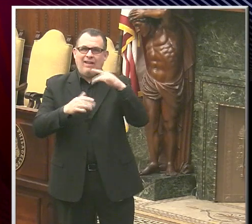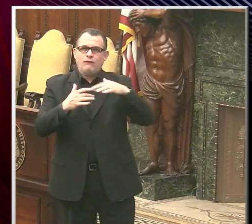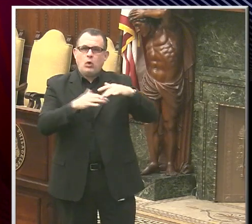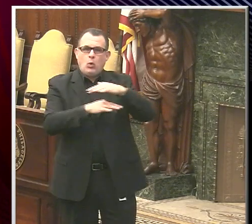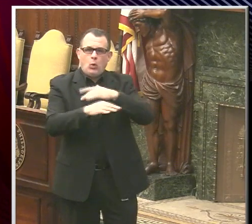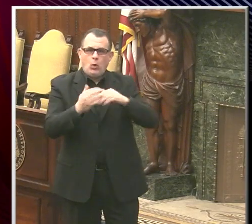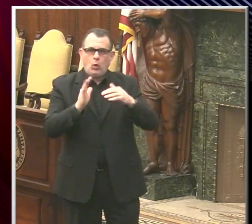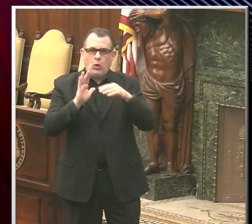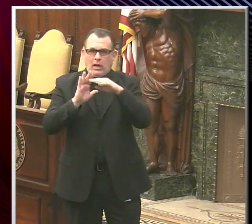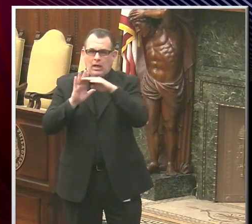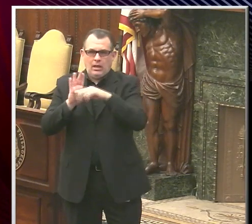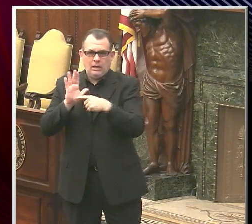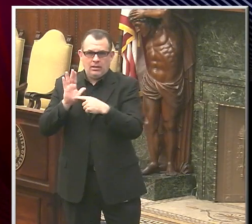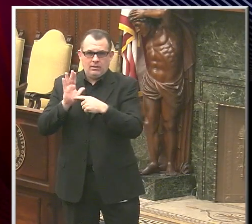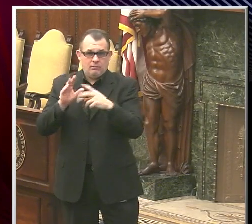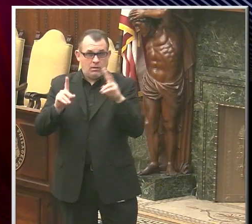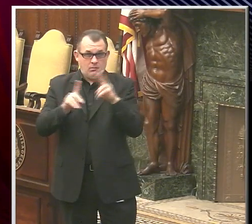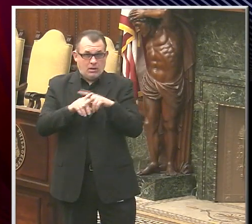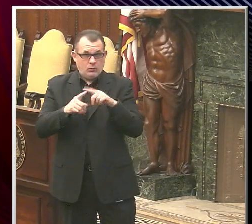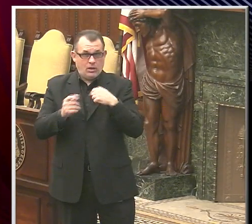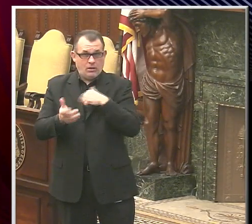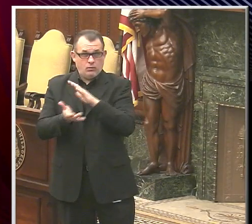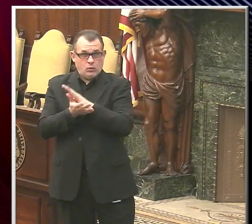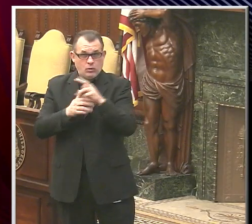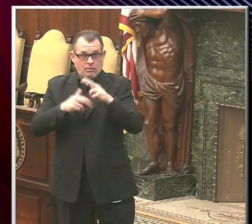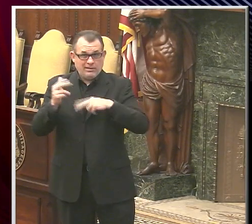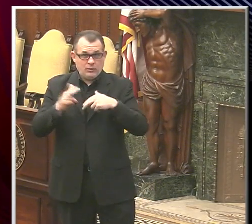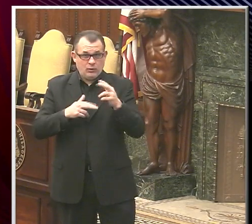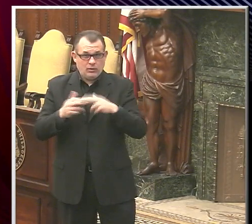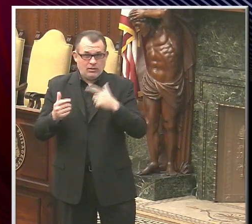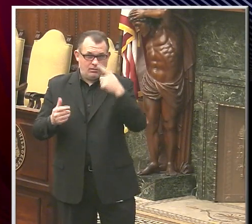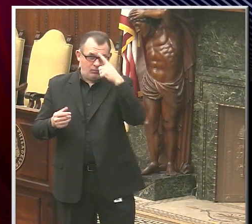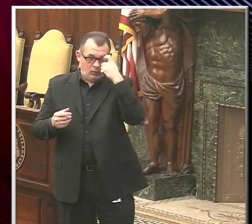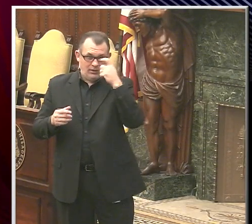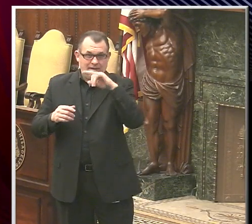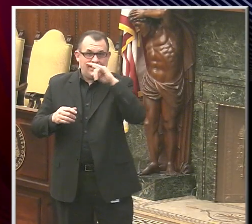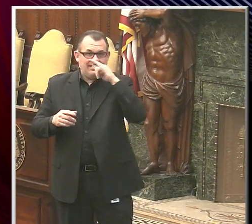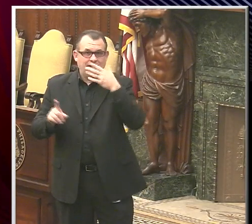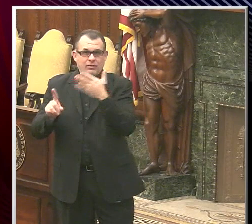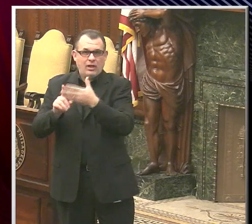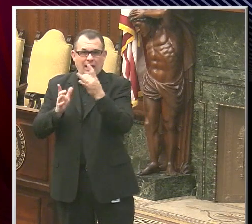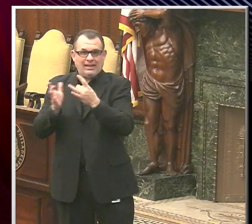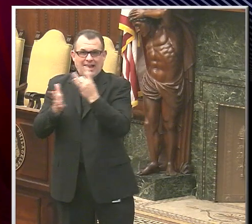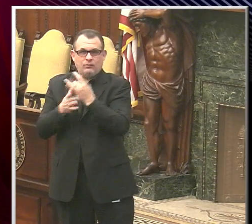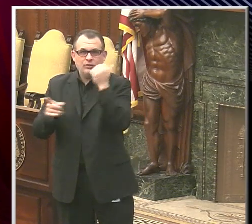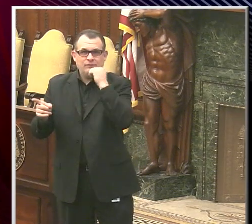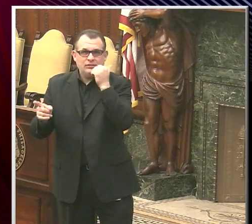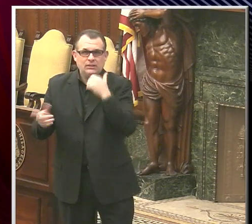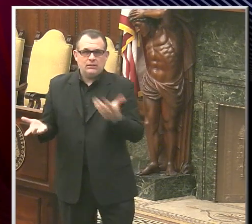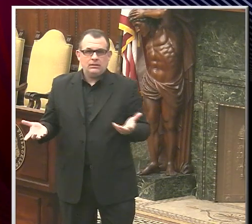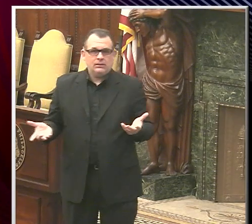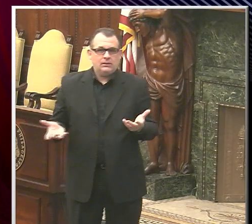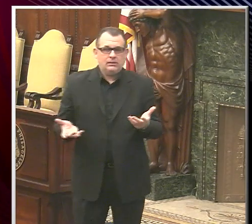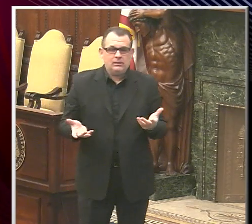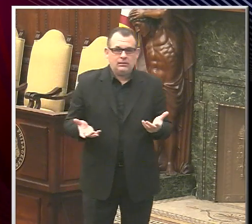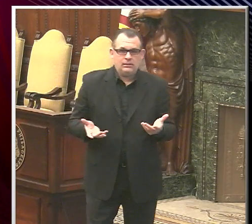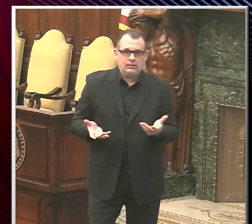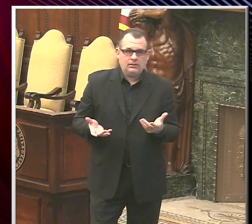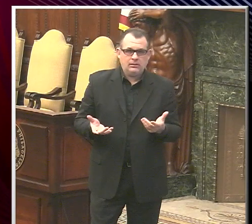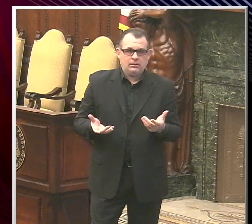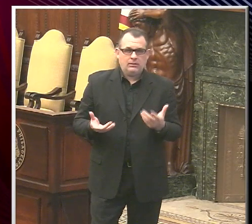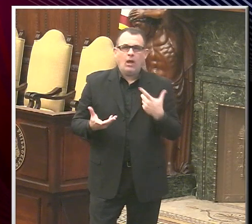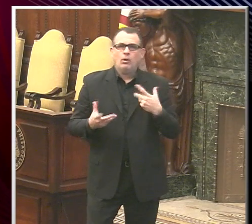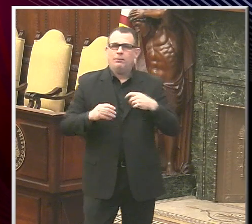applicable to our school buildings since kids are there for eight hours a day? So just to be clear, the